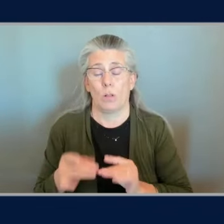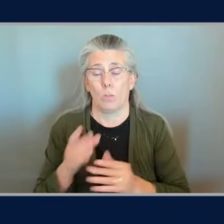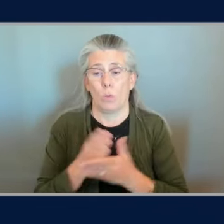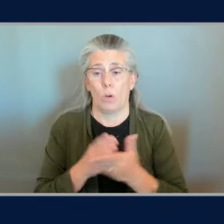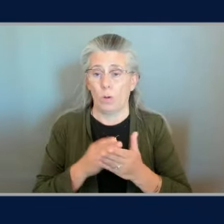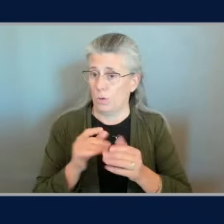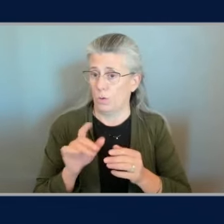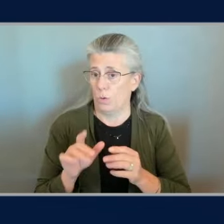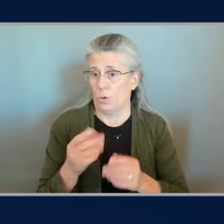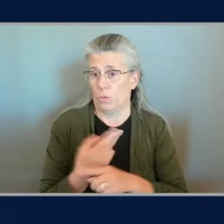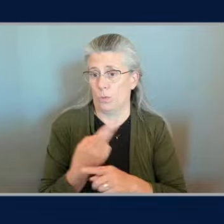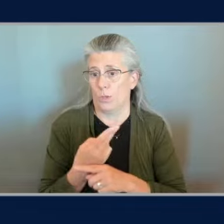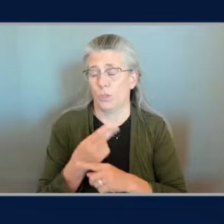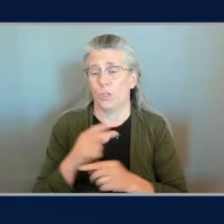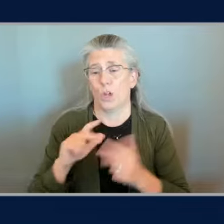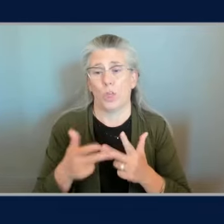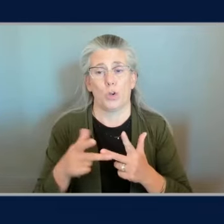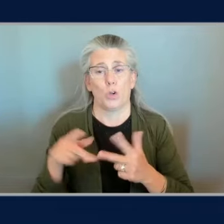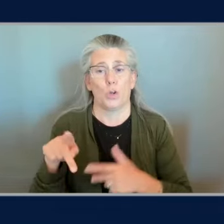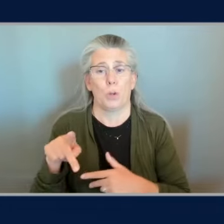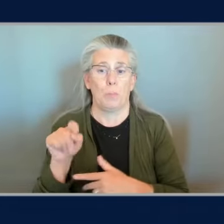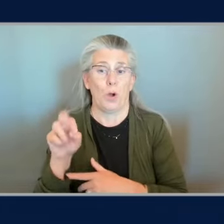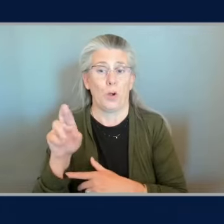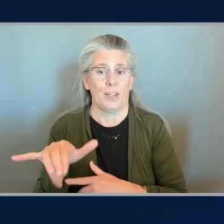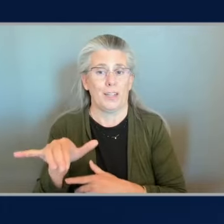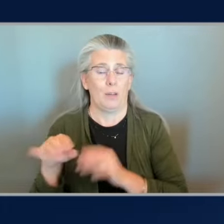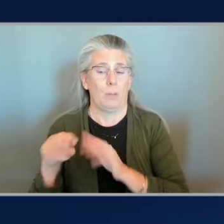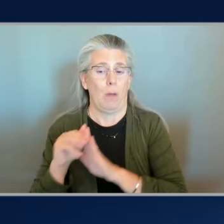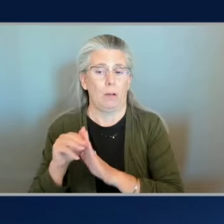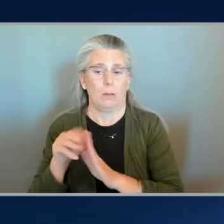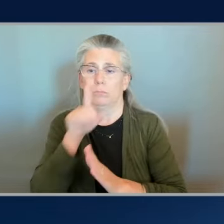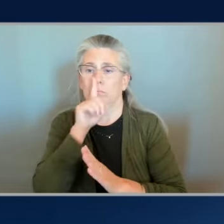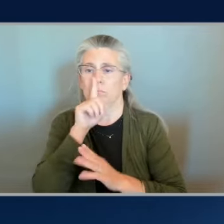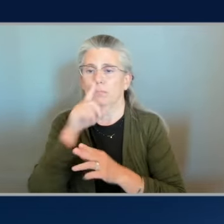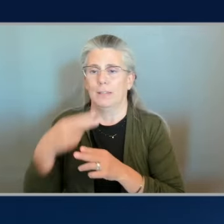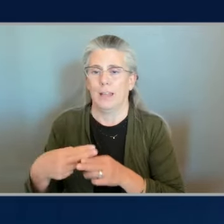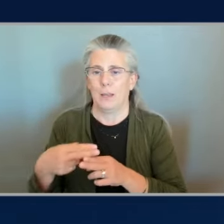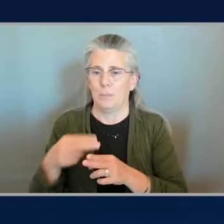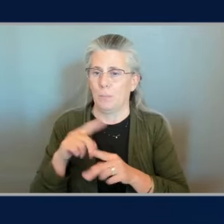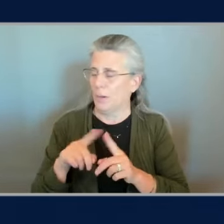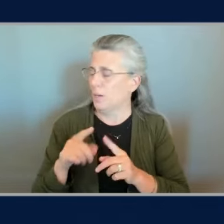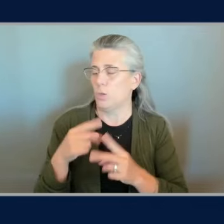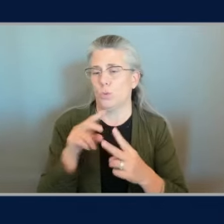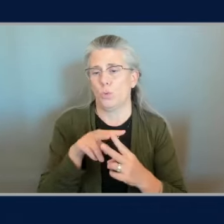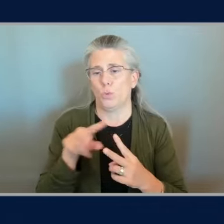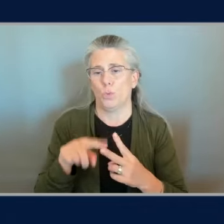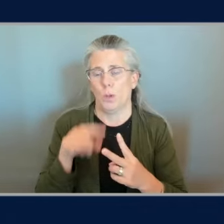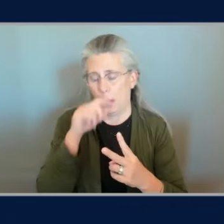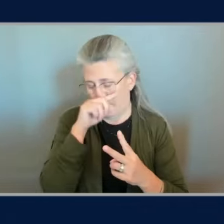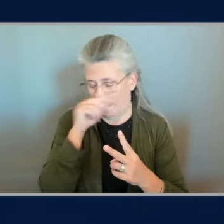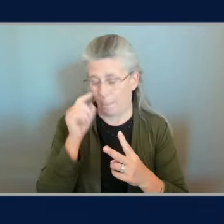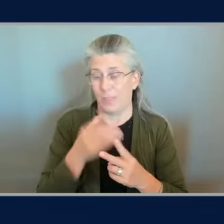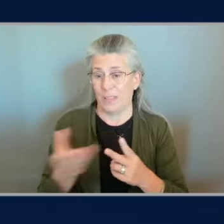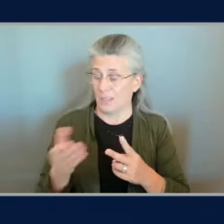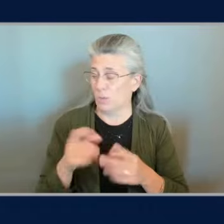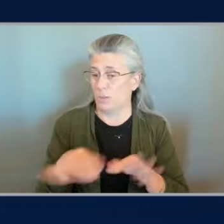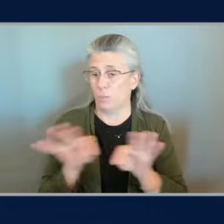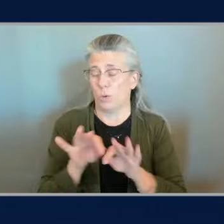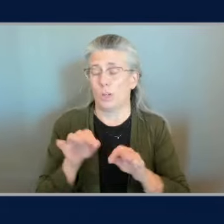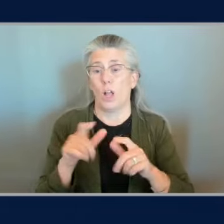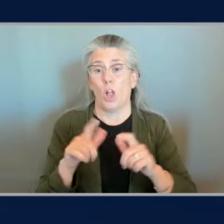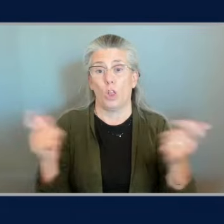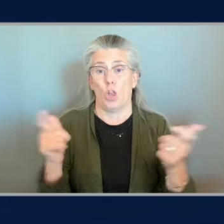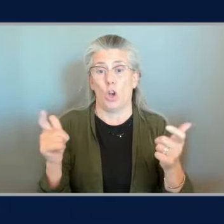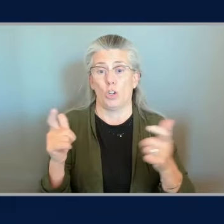unnamed um you know the volume of text that we needed to scan there were two things that were really important to us really large context window and